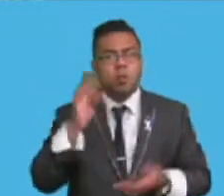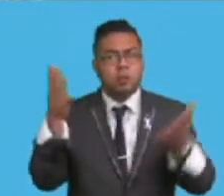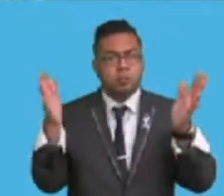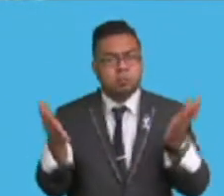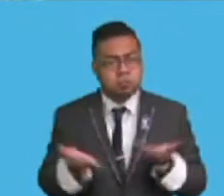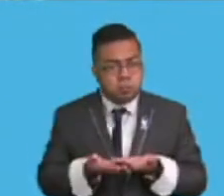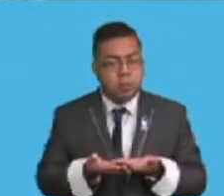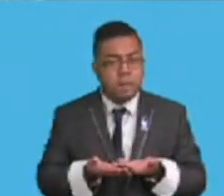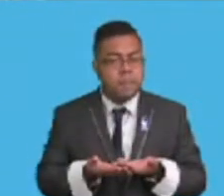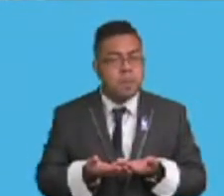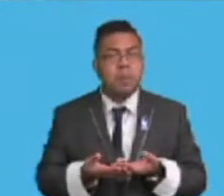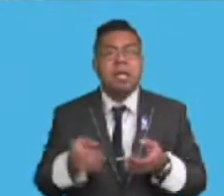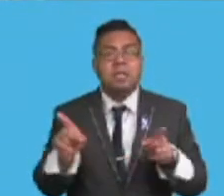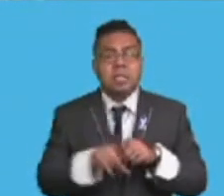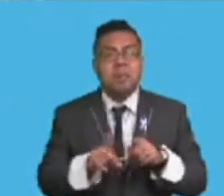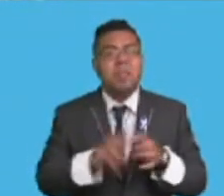two in the Nahuaca River.